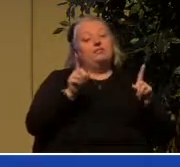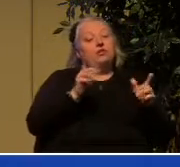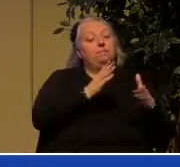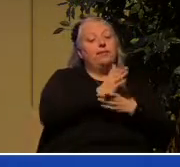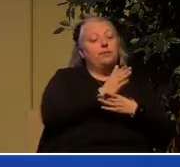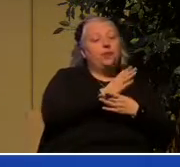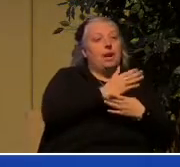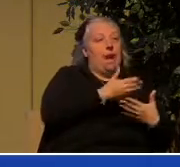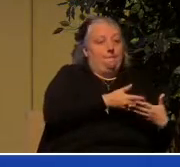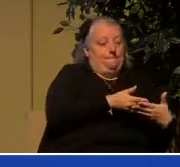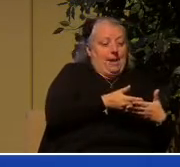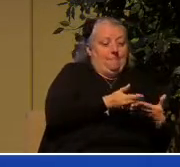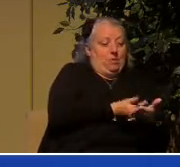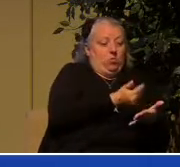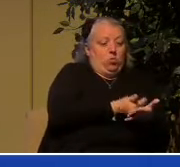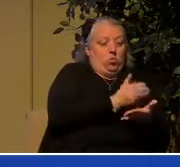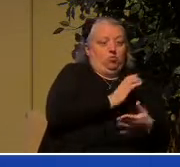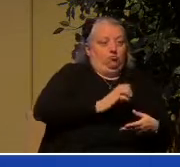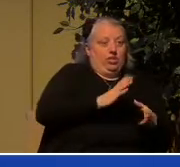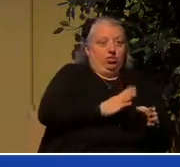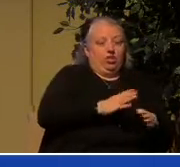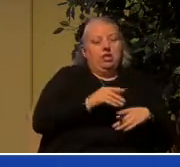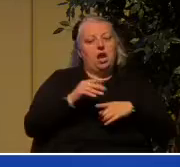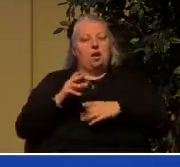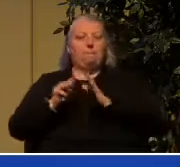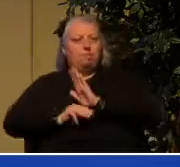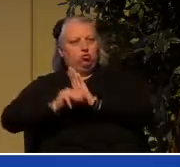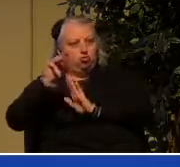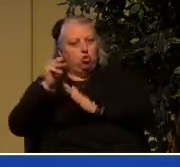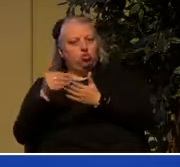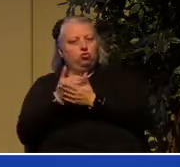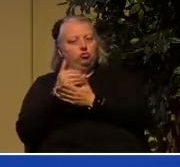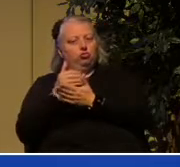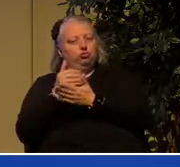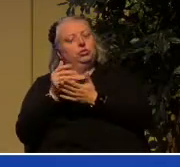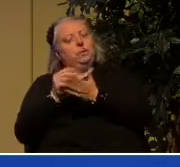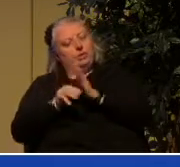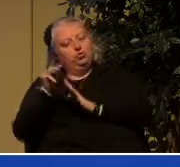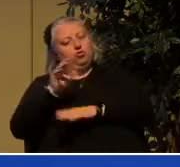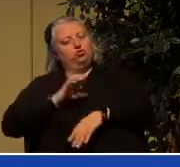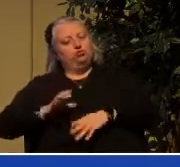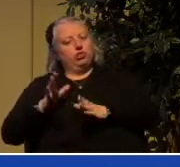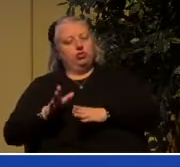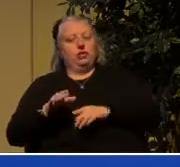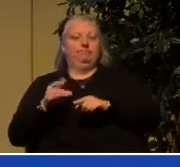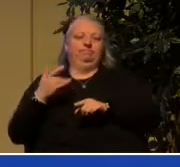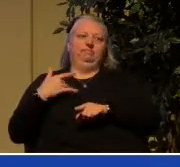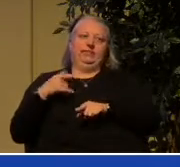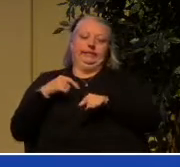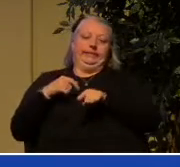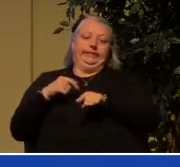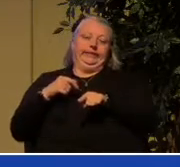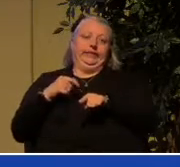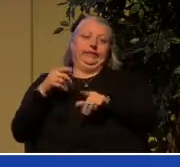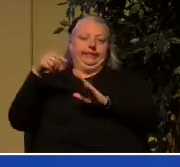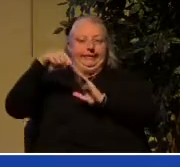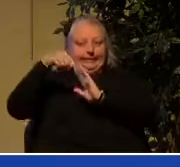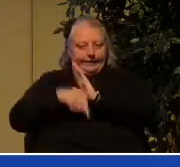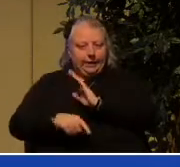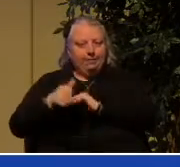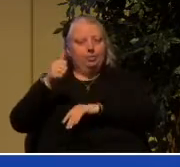Christian is that hopefully for the mature Christian that relationship is deeper it is stronger it is more